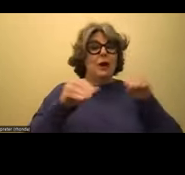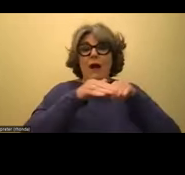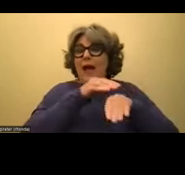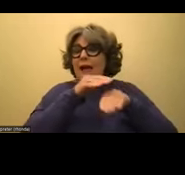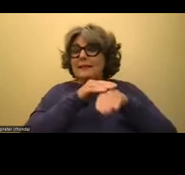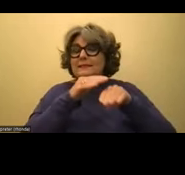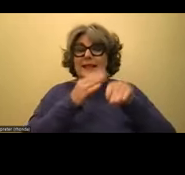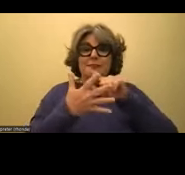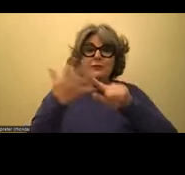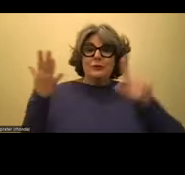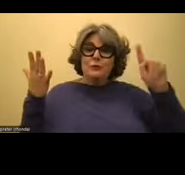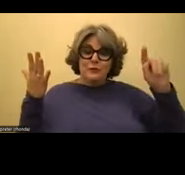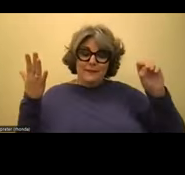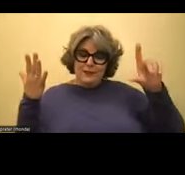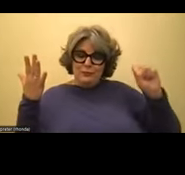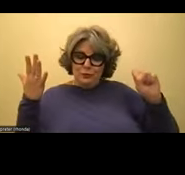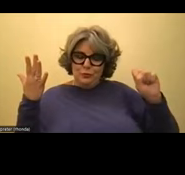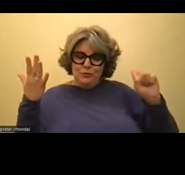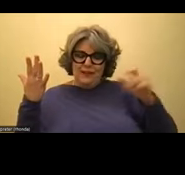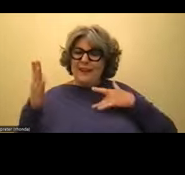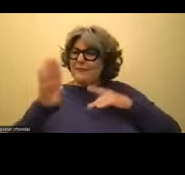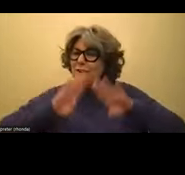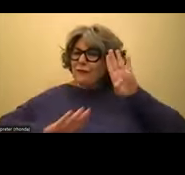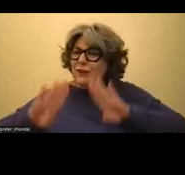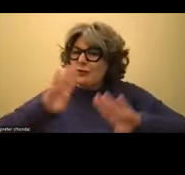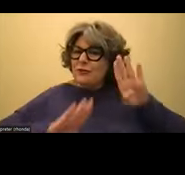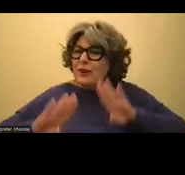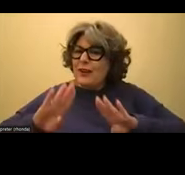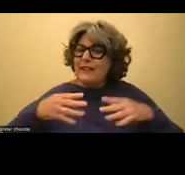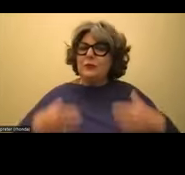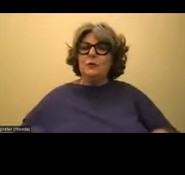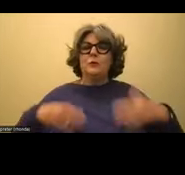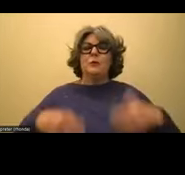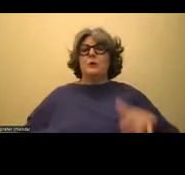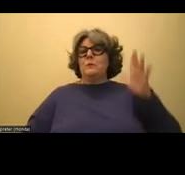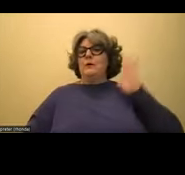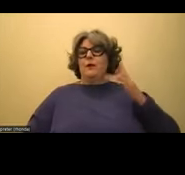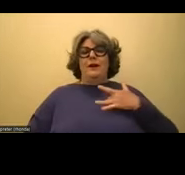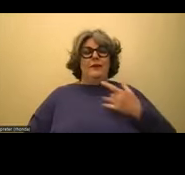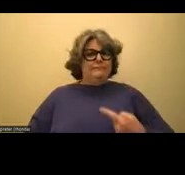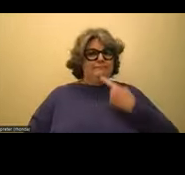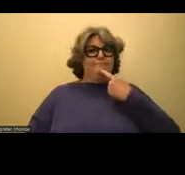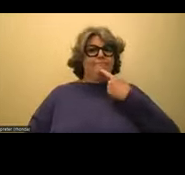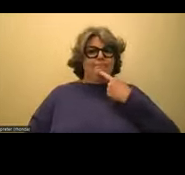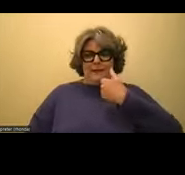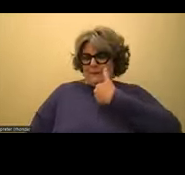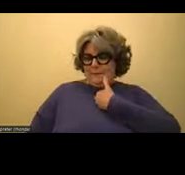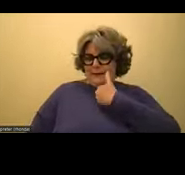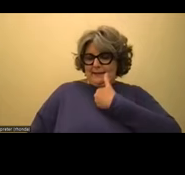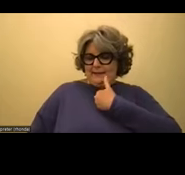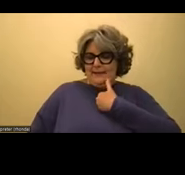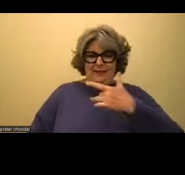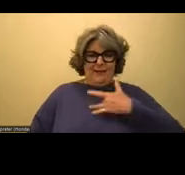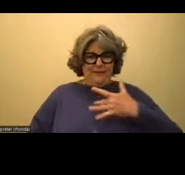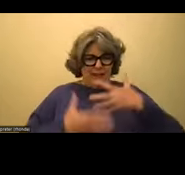these tools, it was frustrating. And I found myself being disappointed in myself and angry